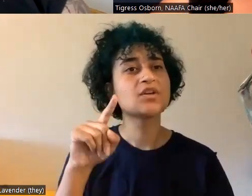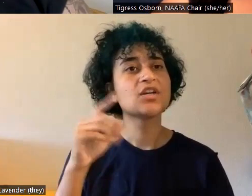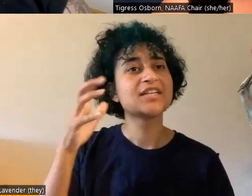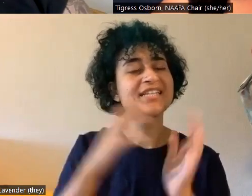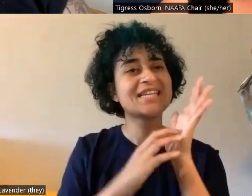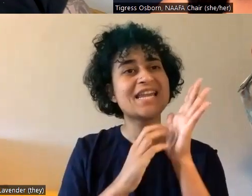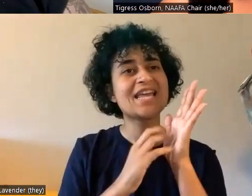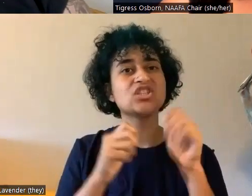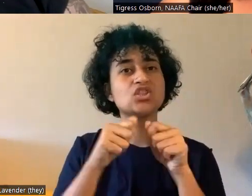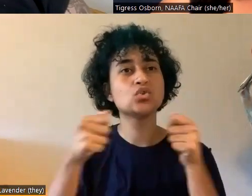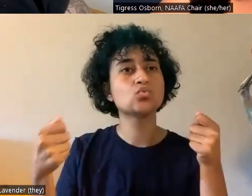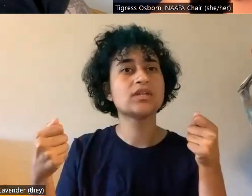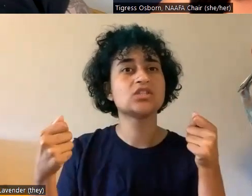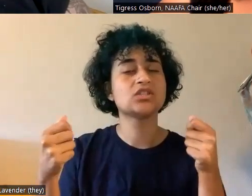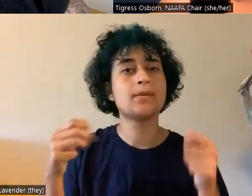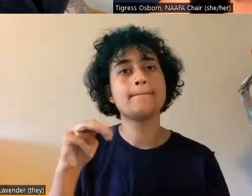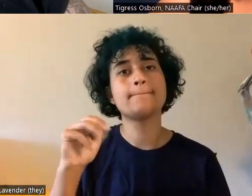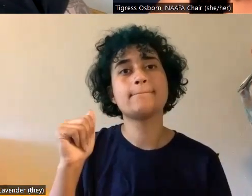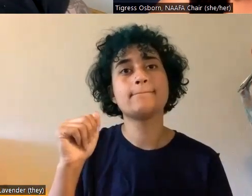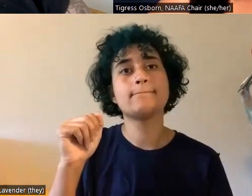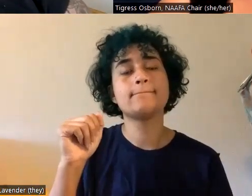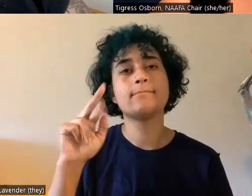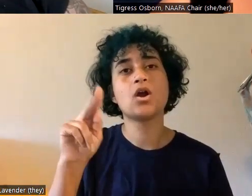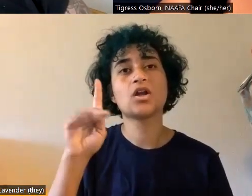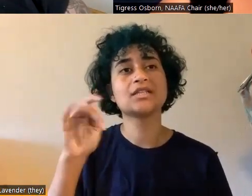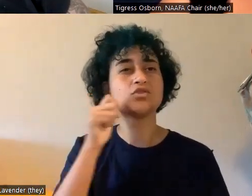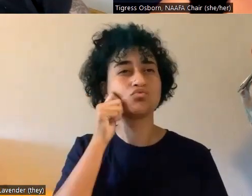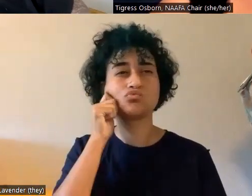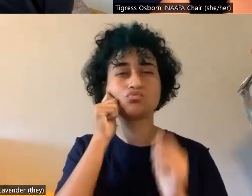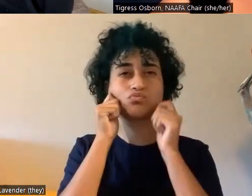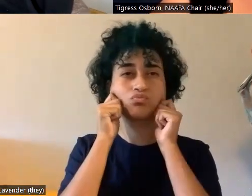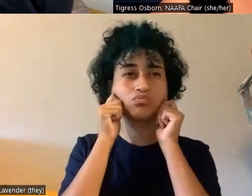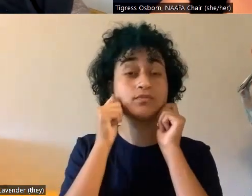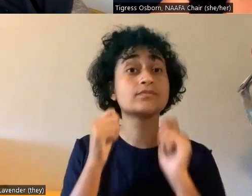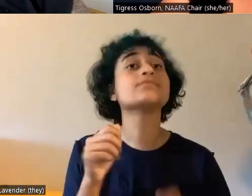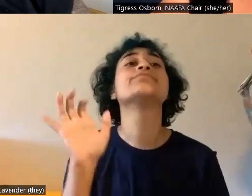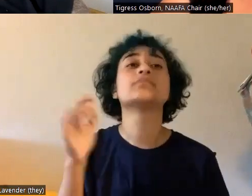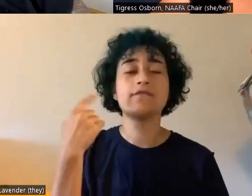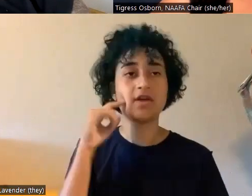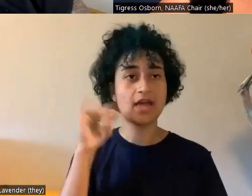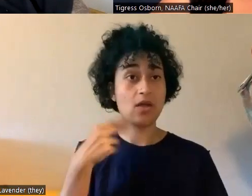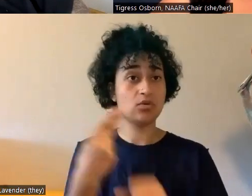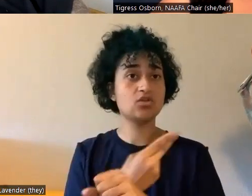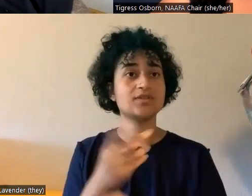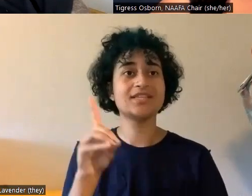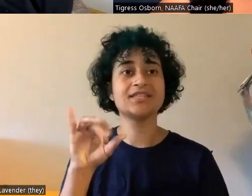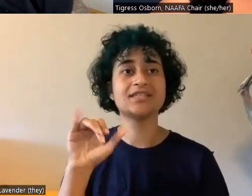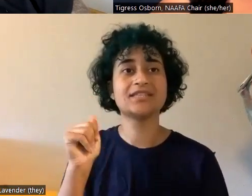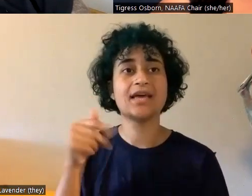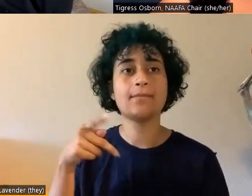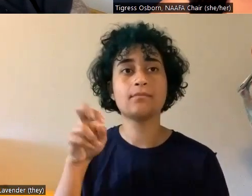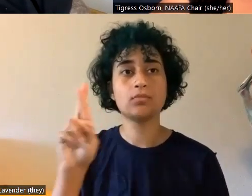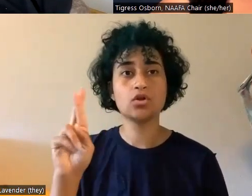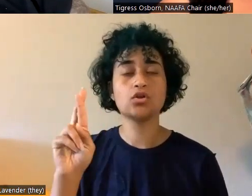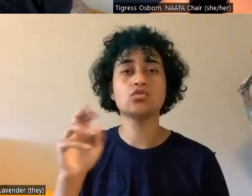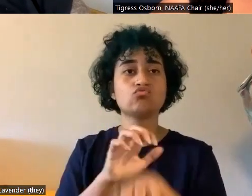So that I would probably do, um, a diaper rash cream. I would do, um,